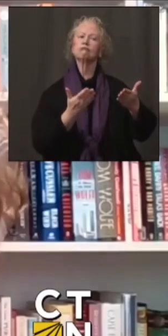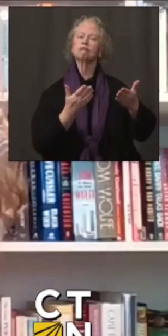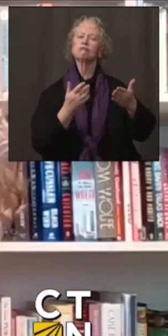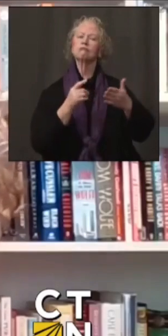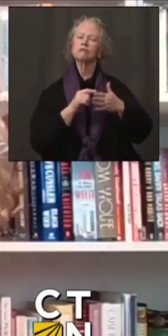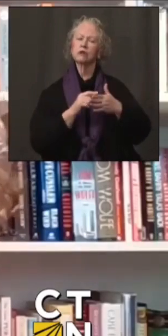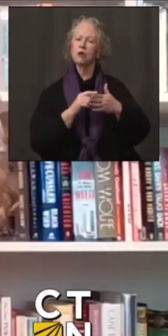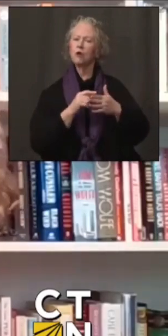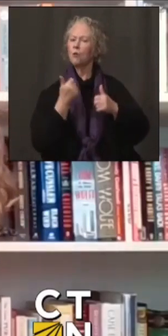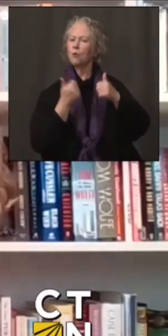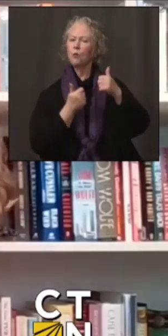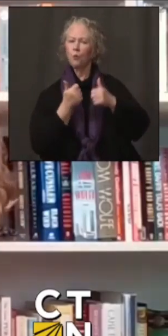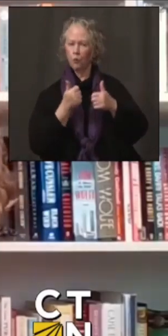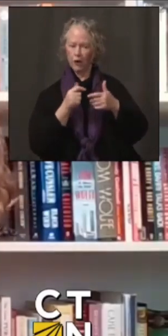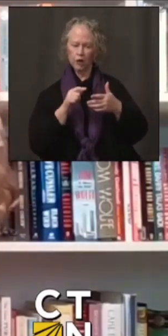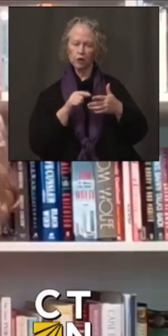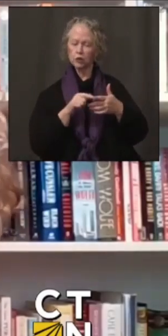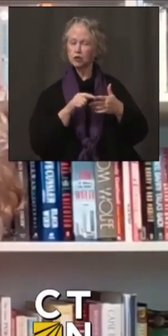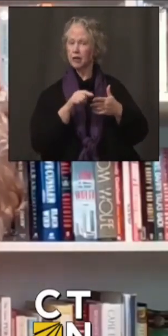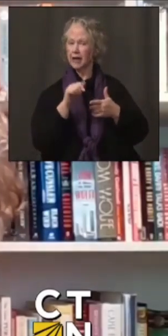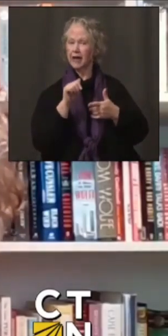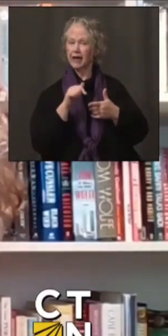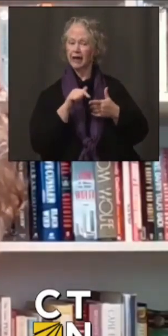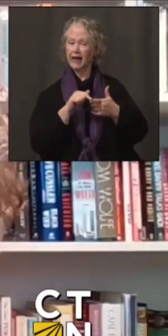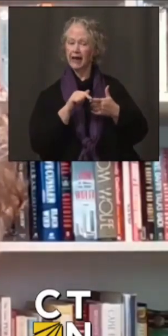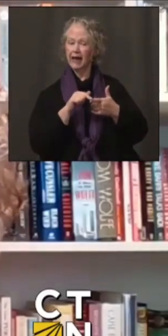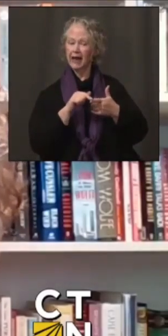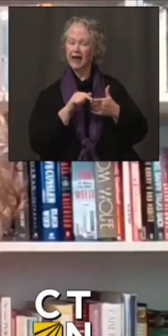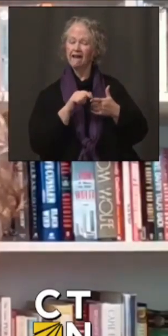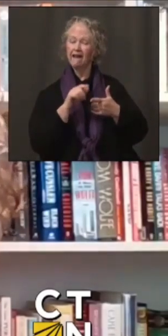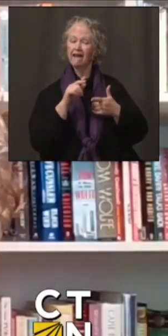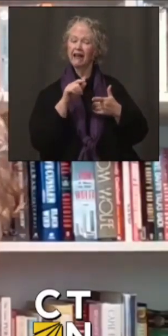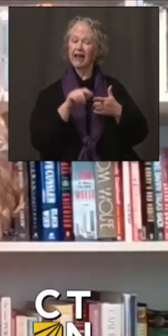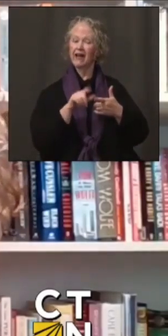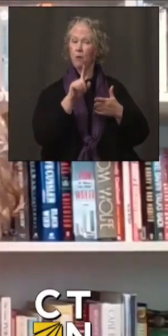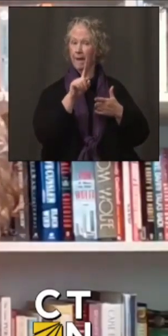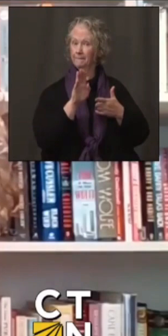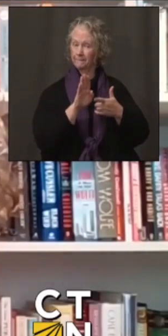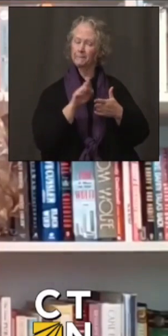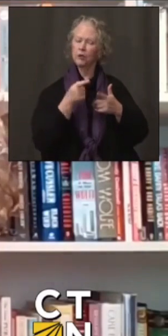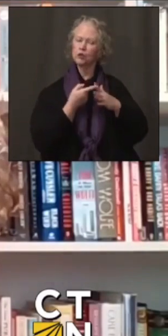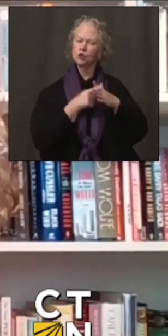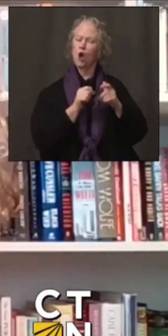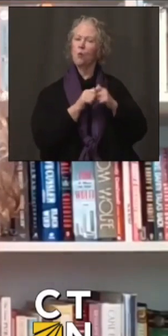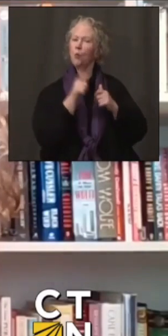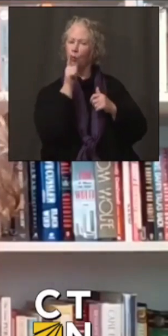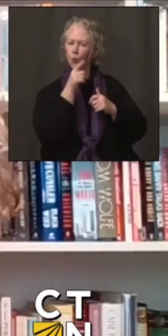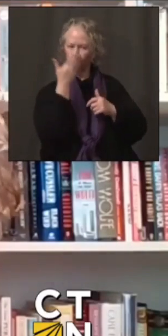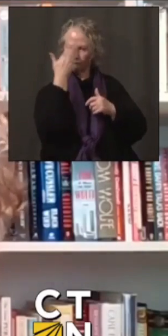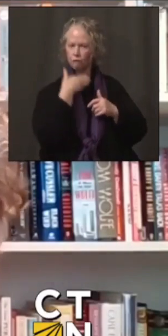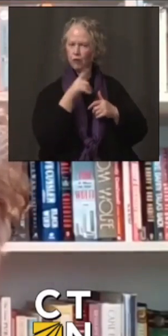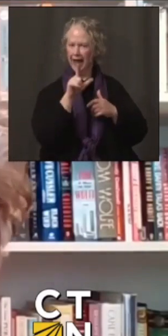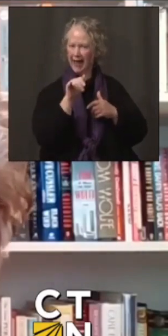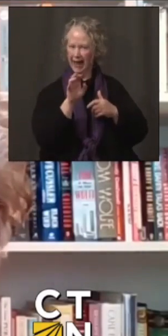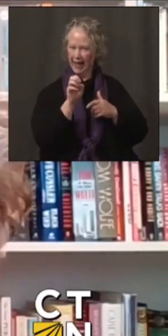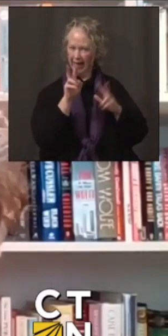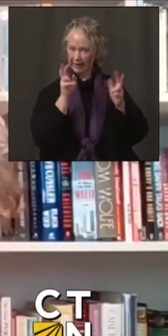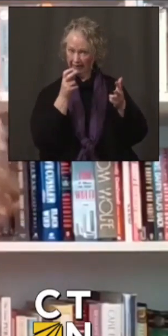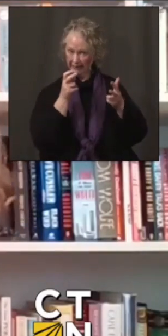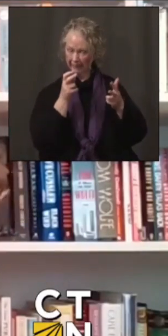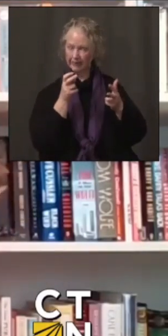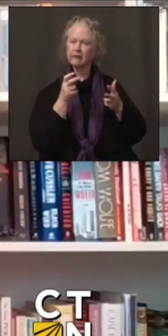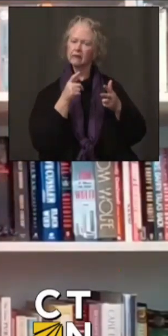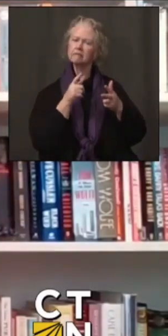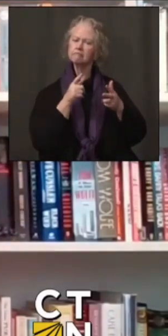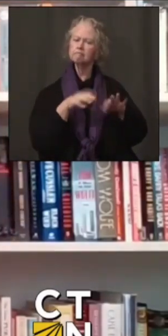recommendations for 1B. That is the frontline essential workers and the individuals 75 and older.